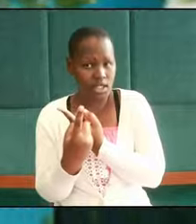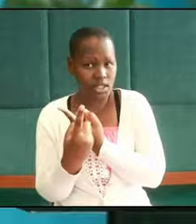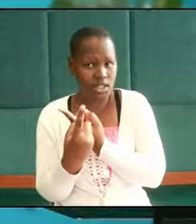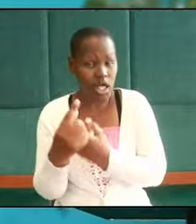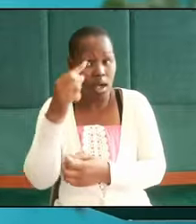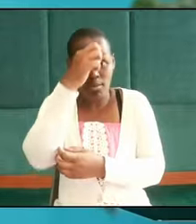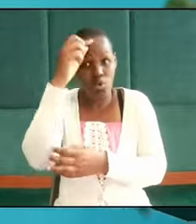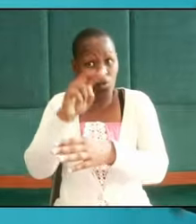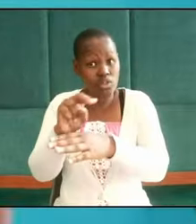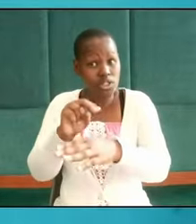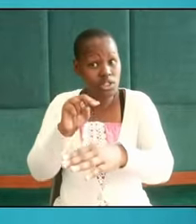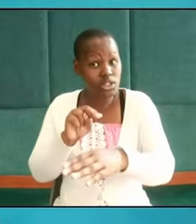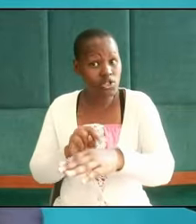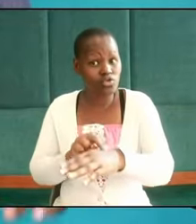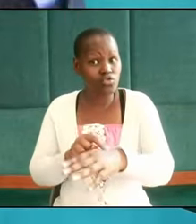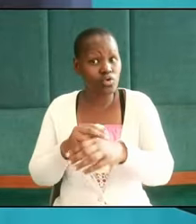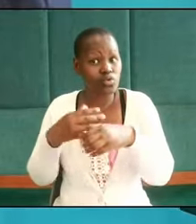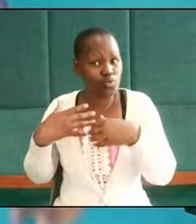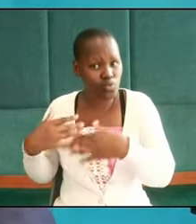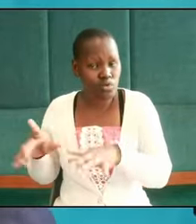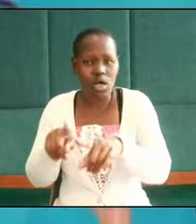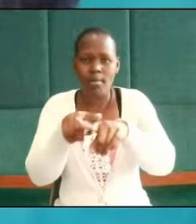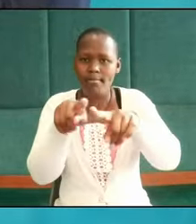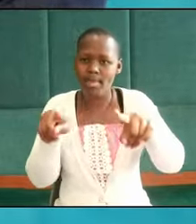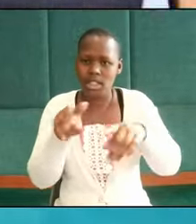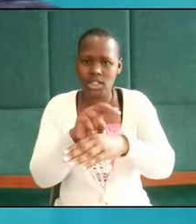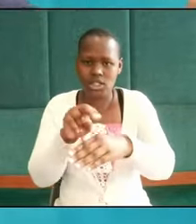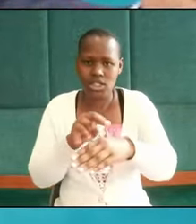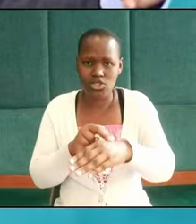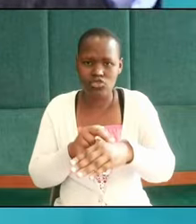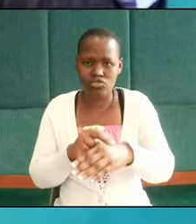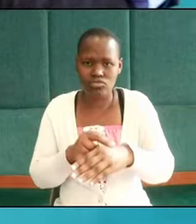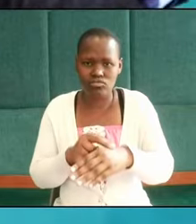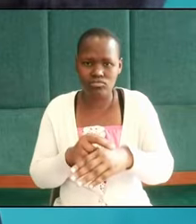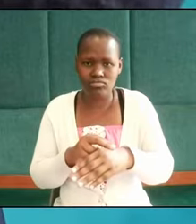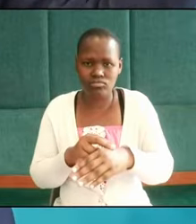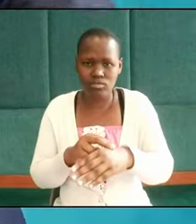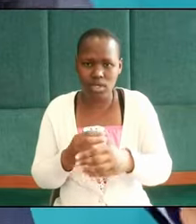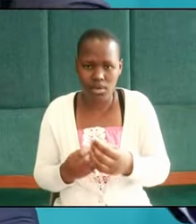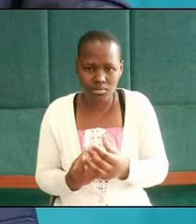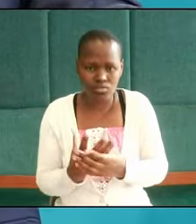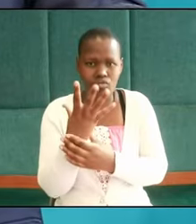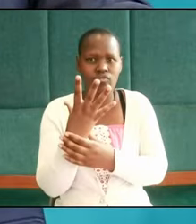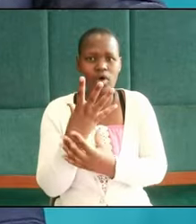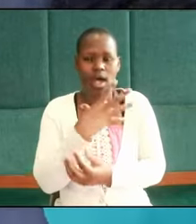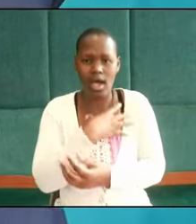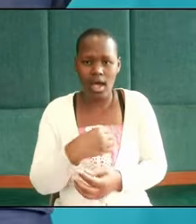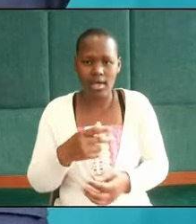the nation did not lose but the nation flourished and the king